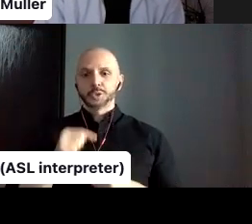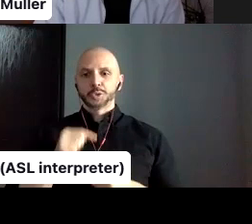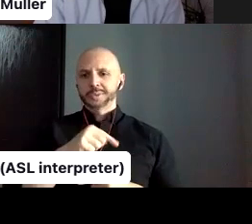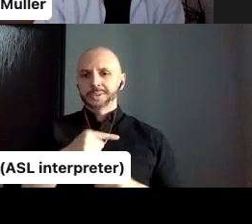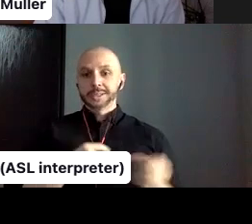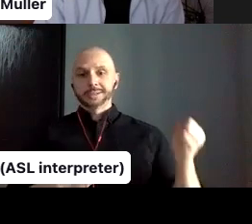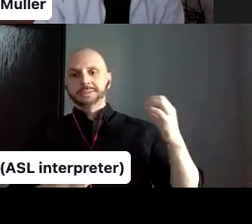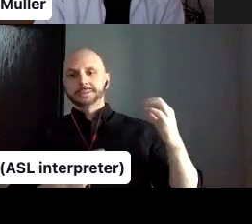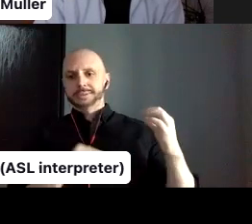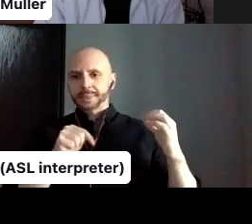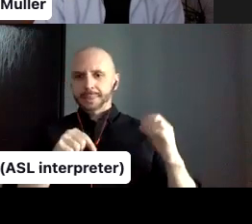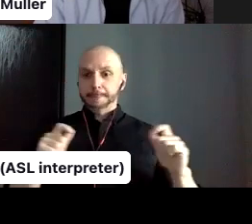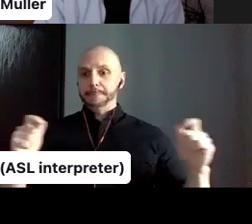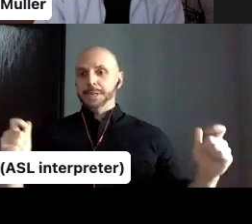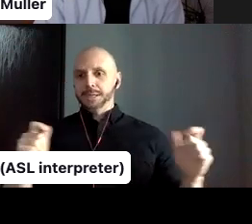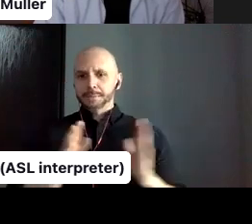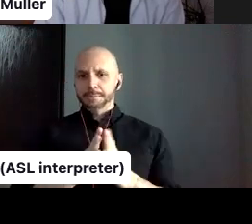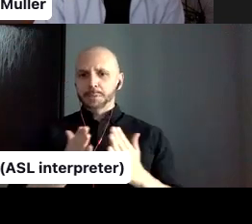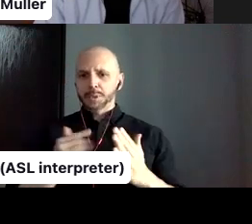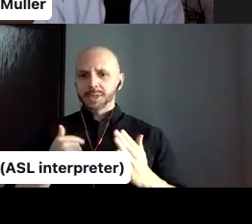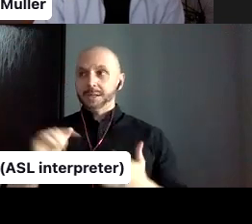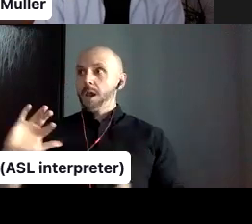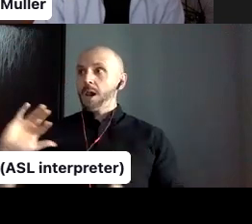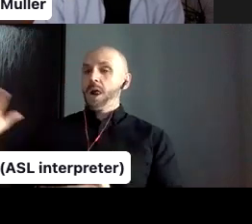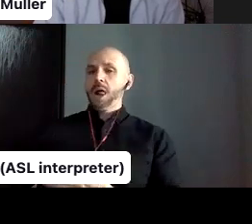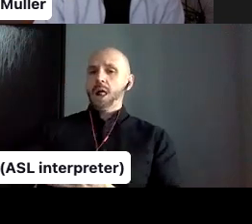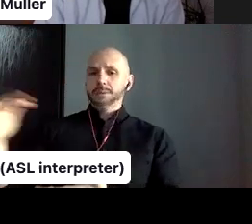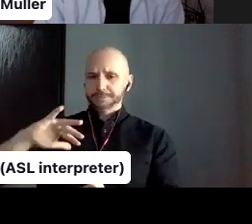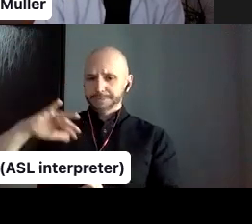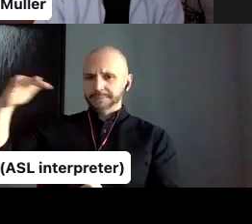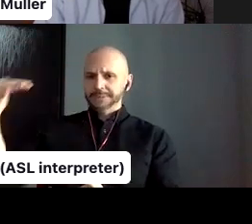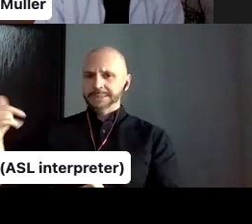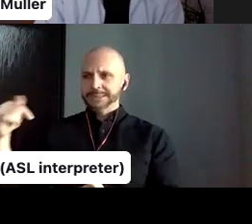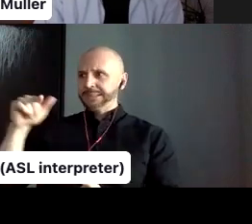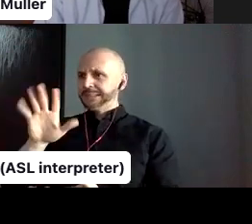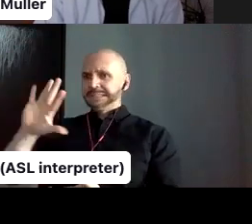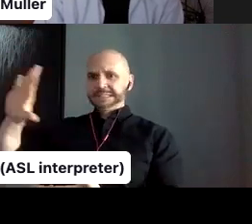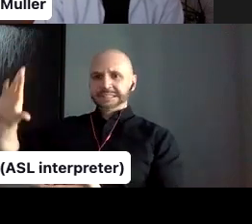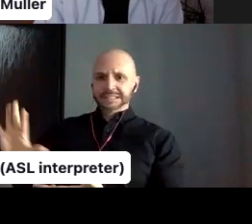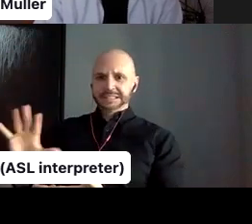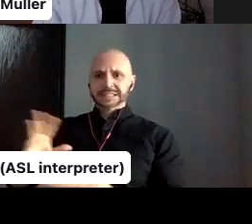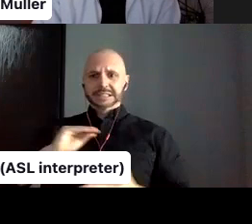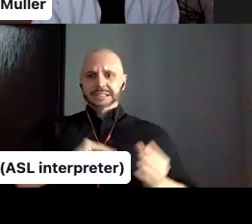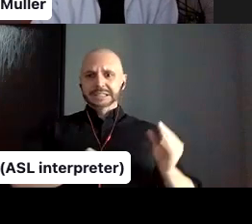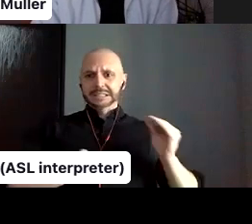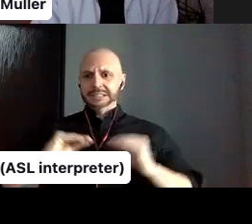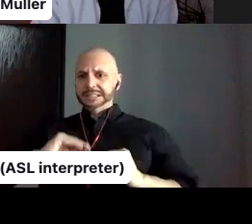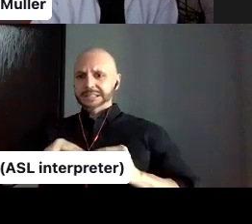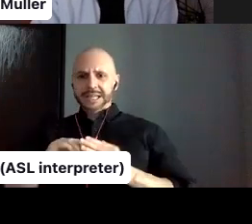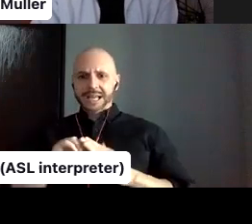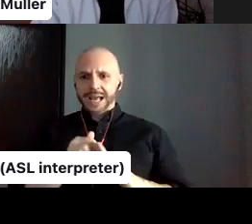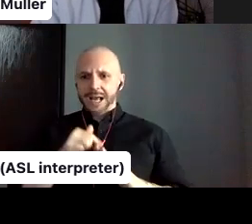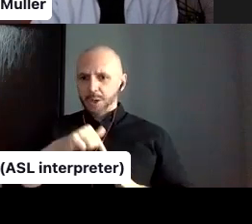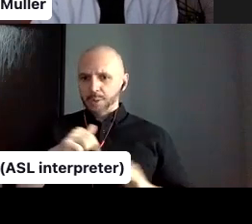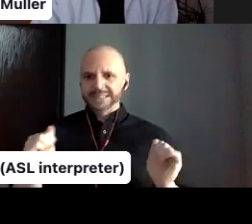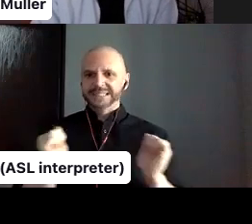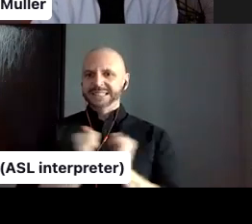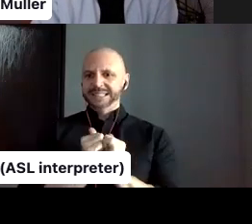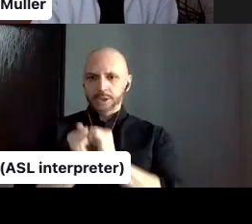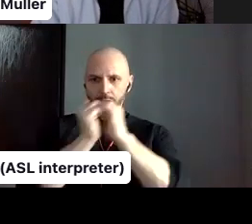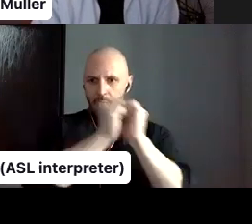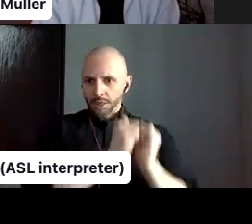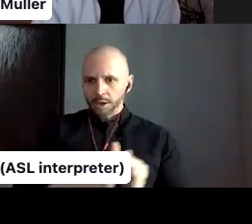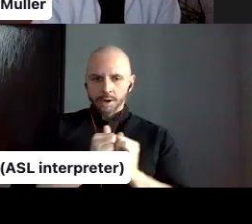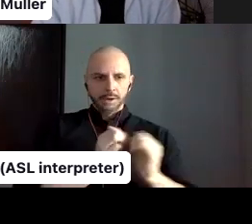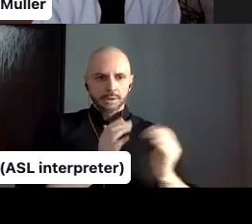is also going to work together. We were very curious how each individual contribution was going to kind of how much are they going